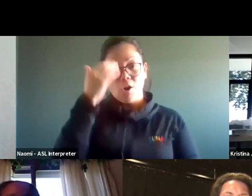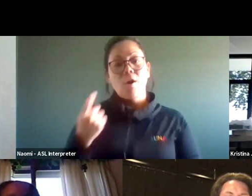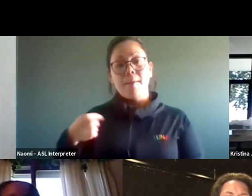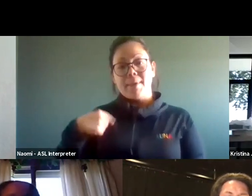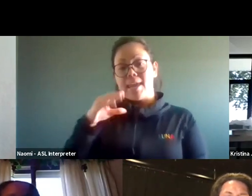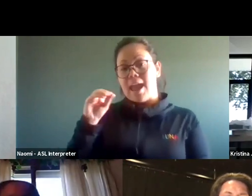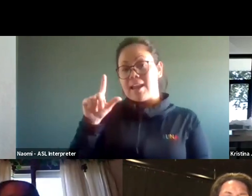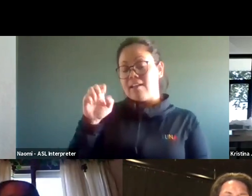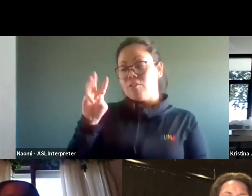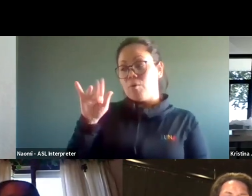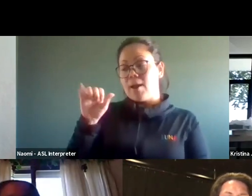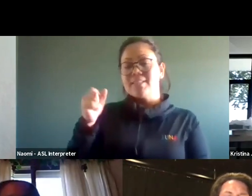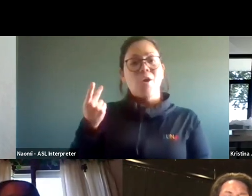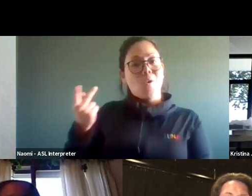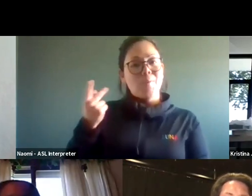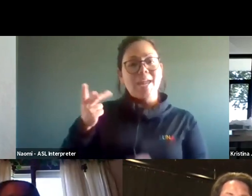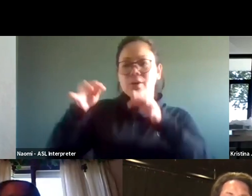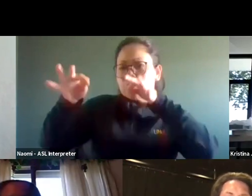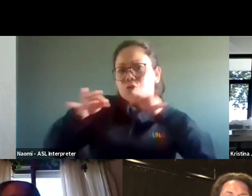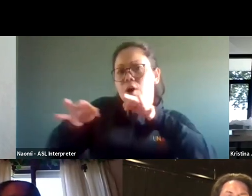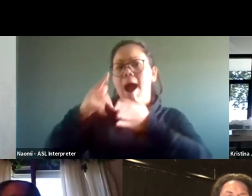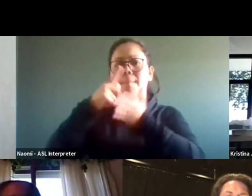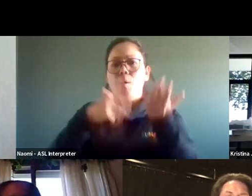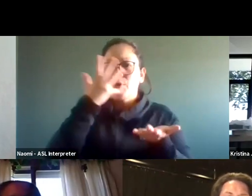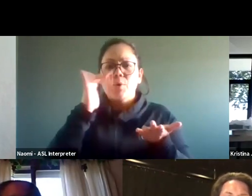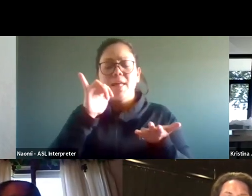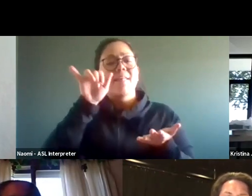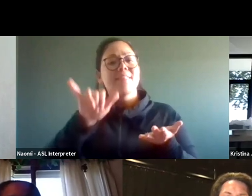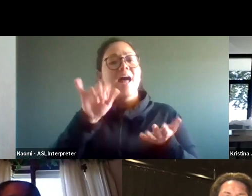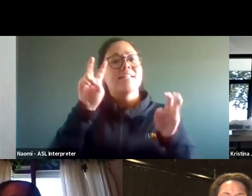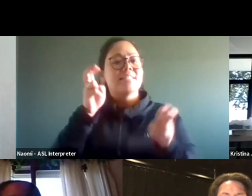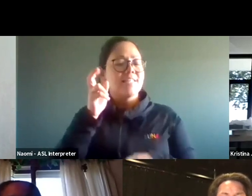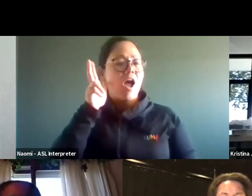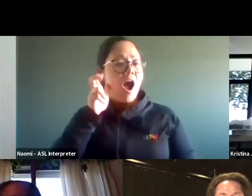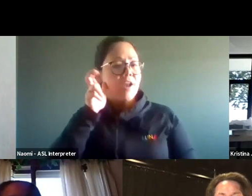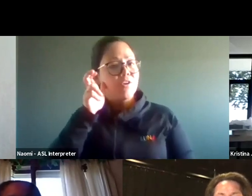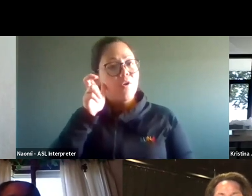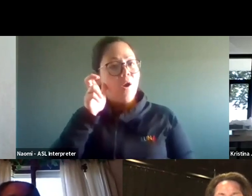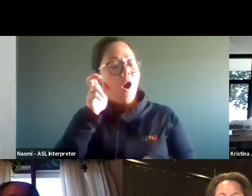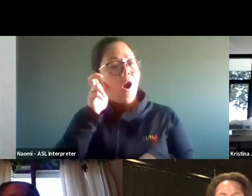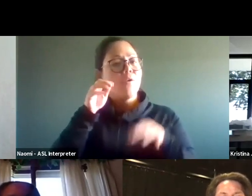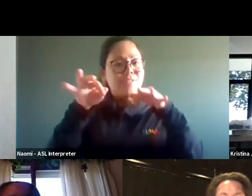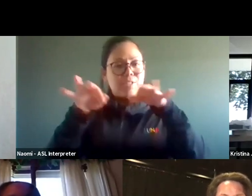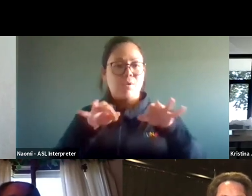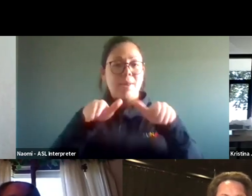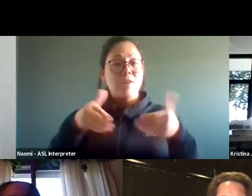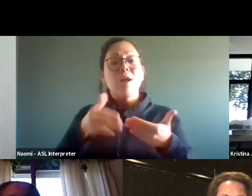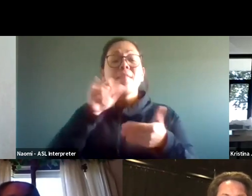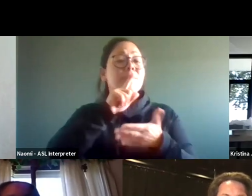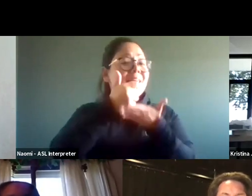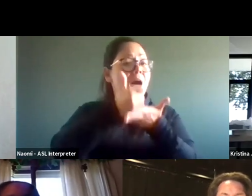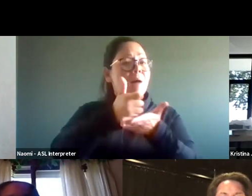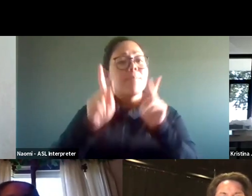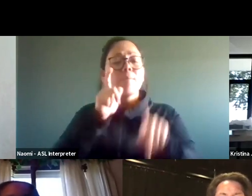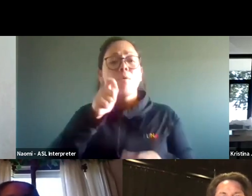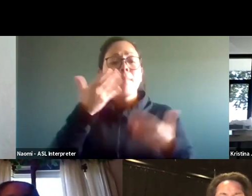describe what we look like on the screen is an audio description introduction. This is beneficial to people with